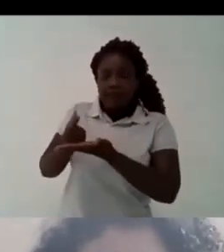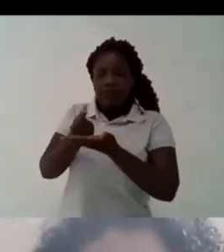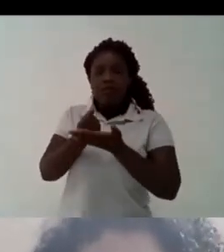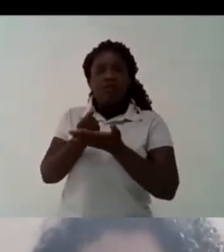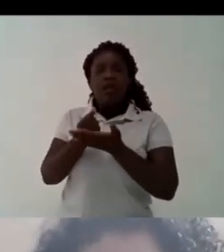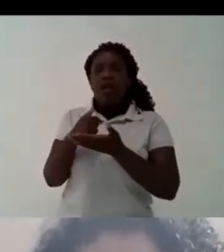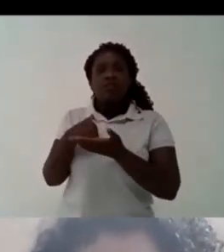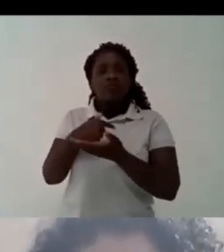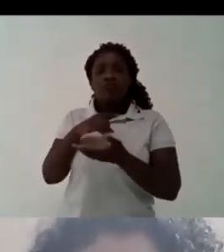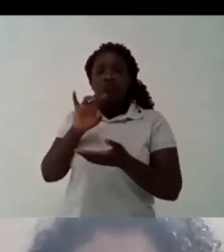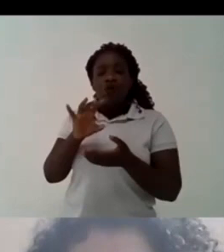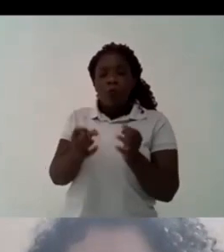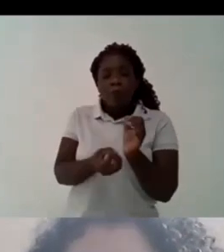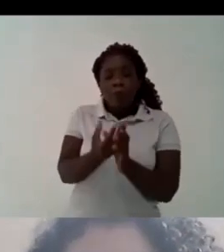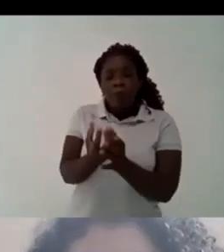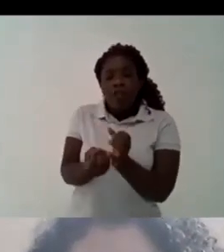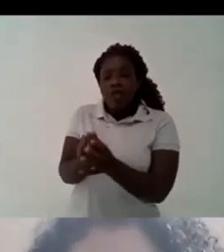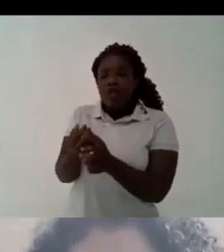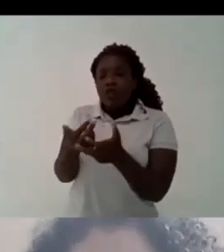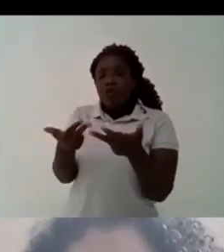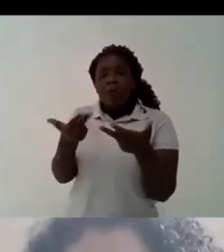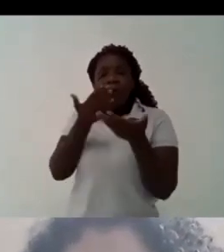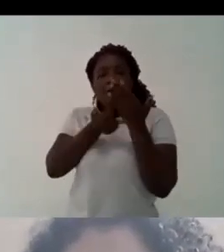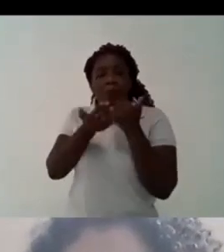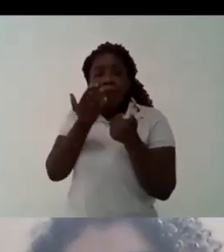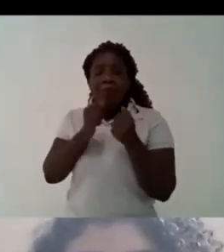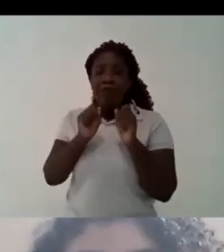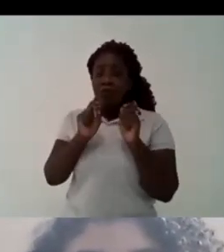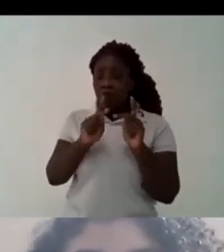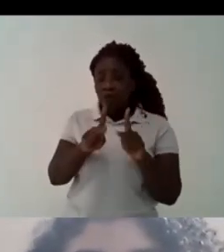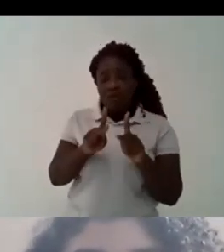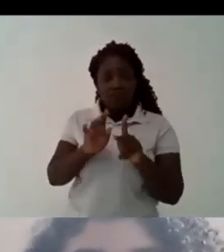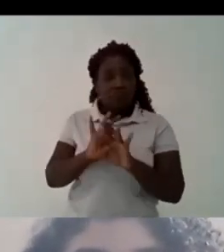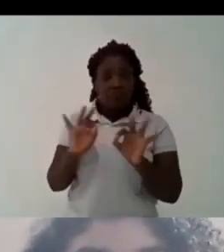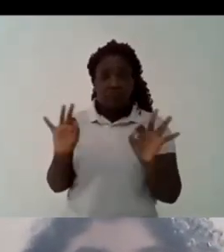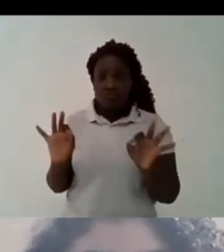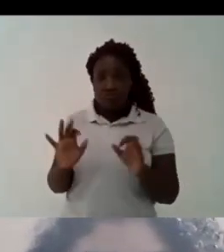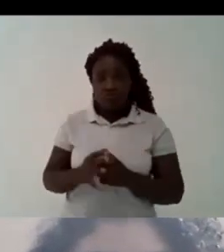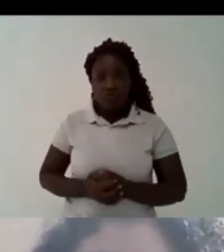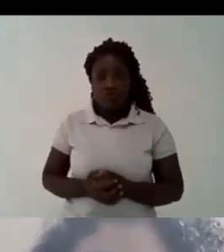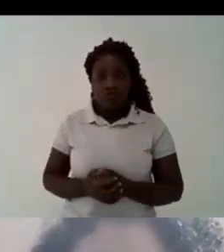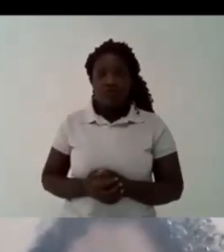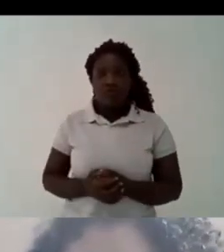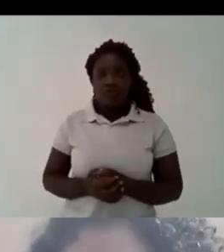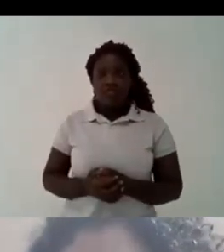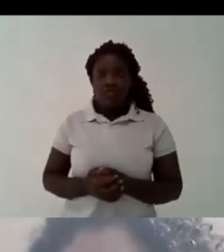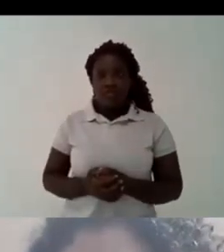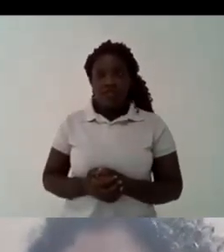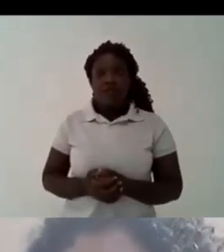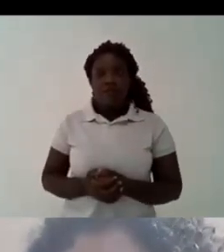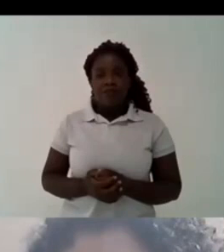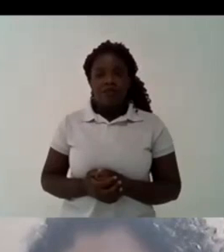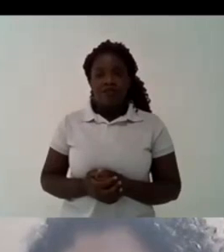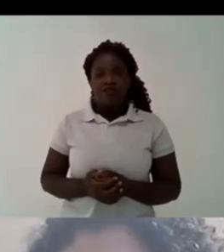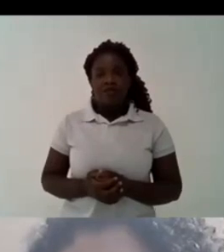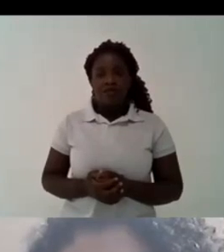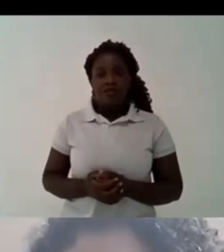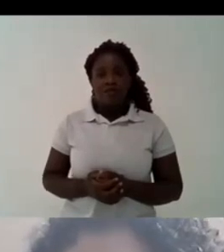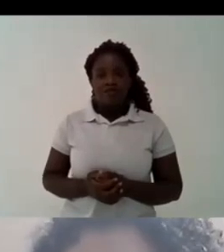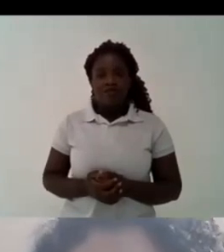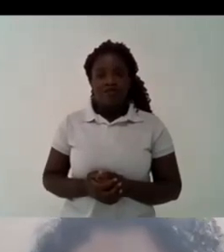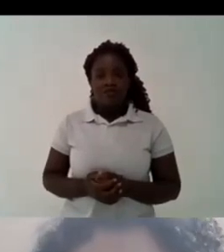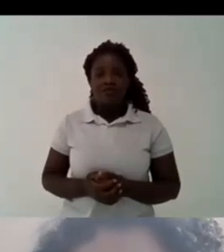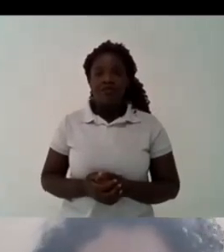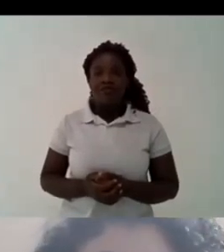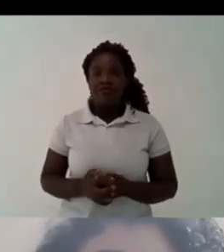so we produce what we have to eat we sell the what